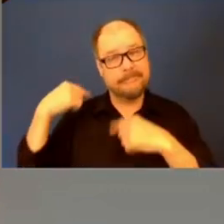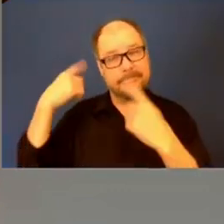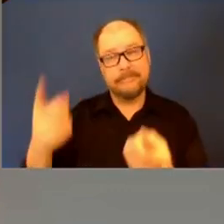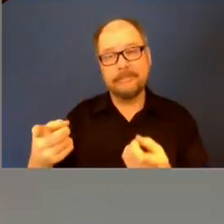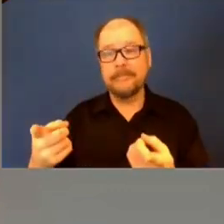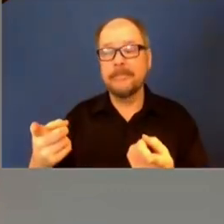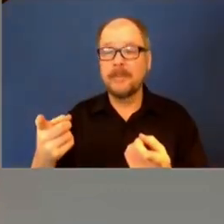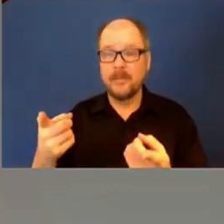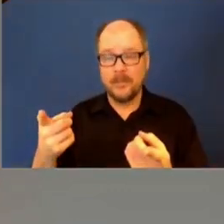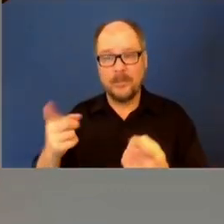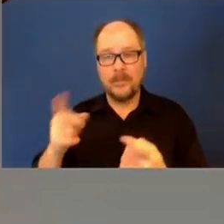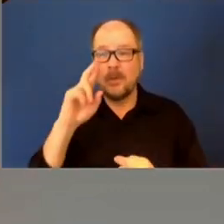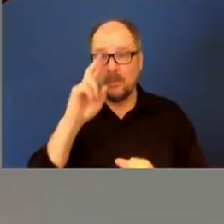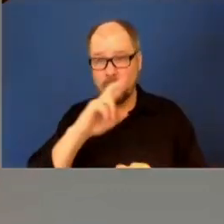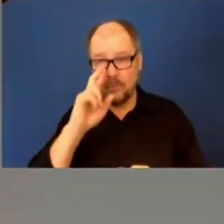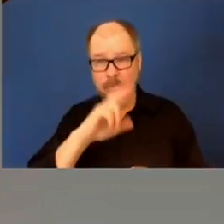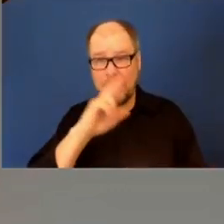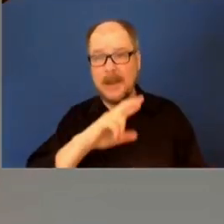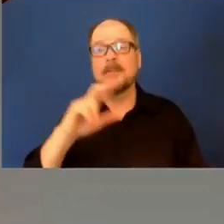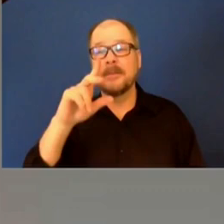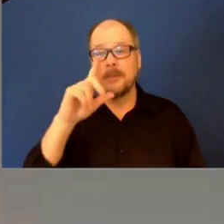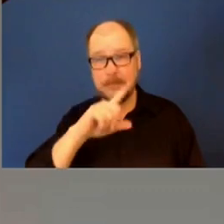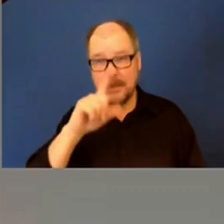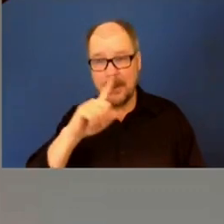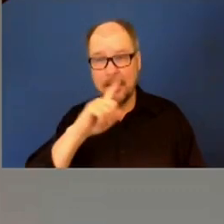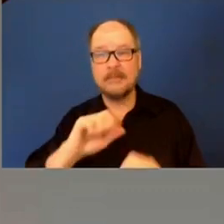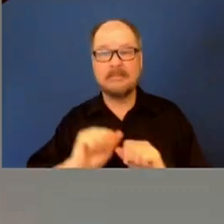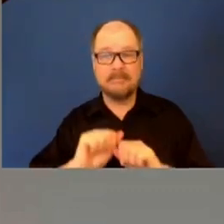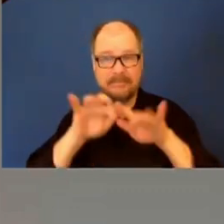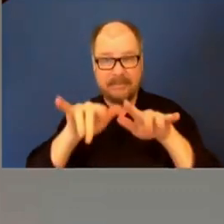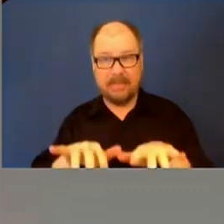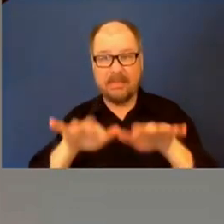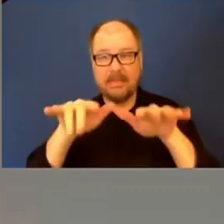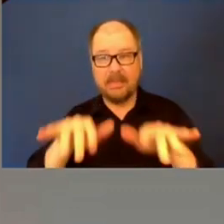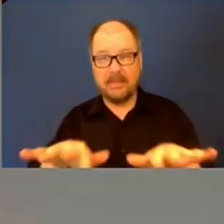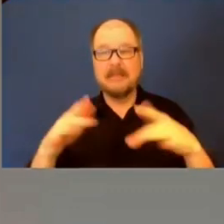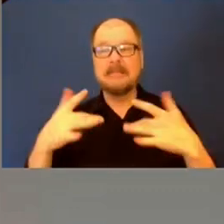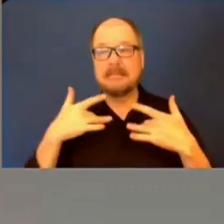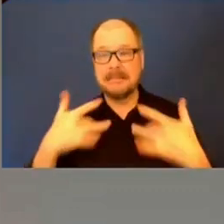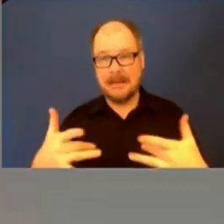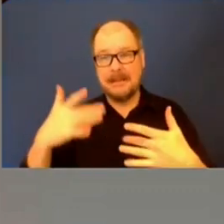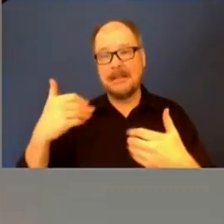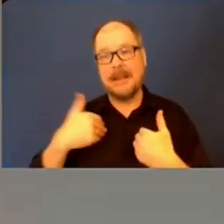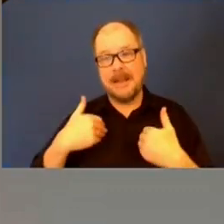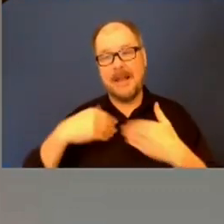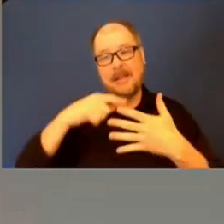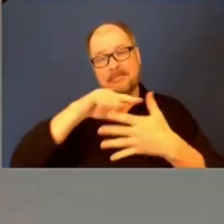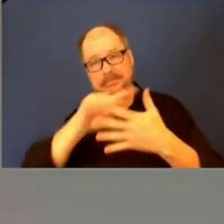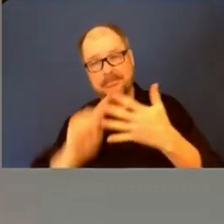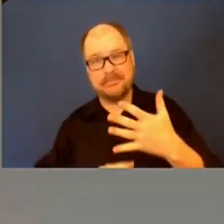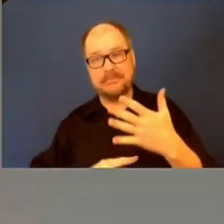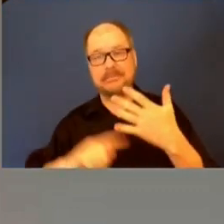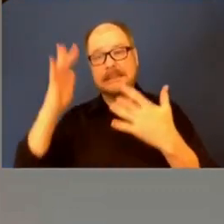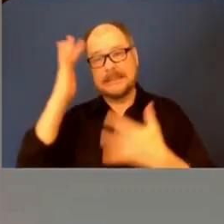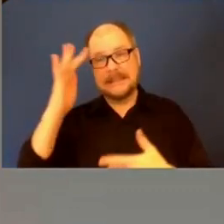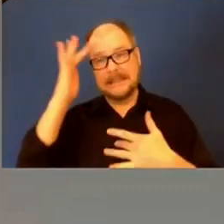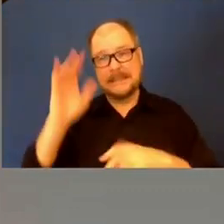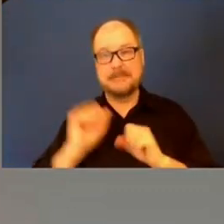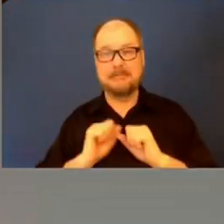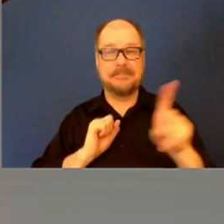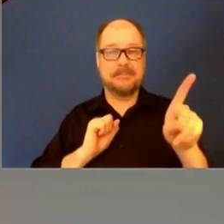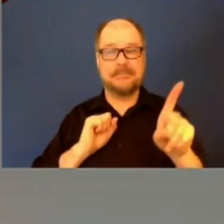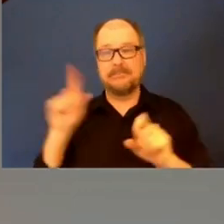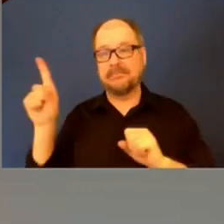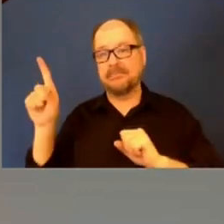that rats, rodents tend to carry diseases and people who are living among